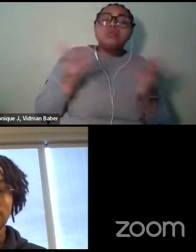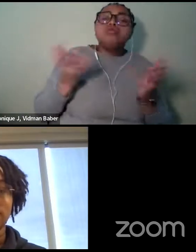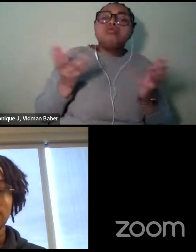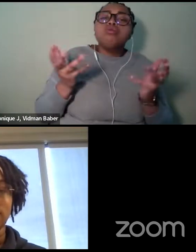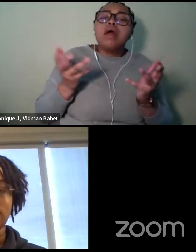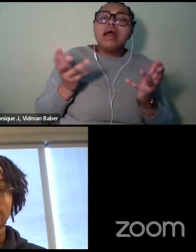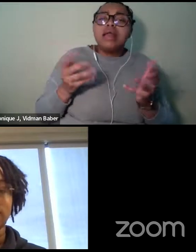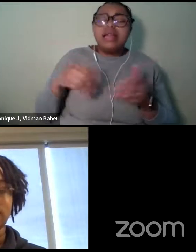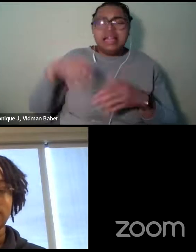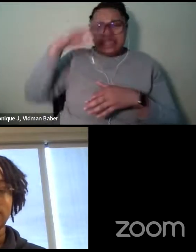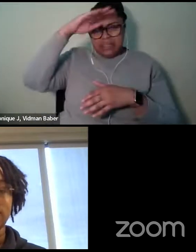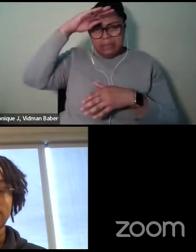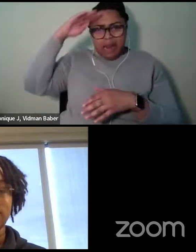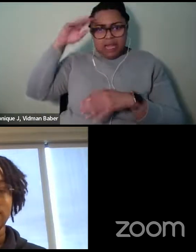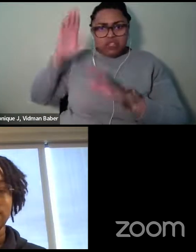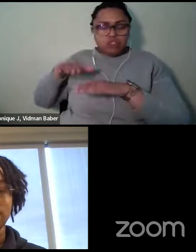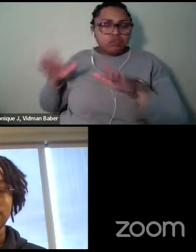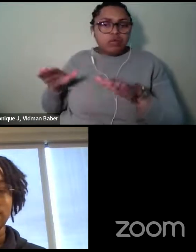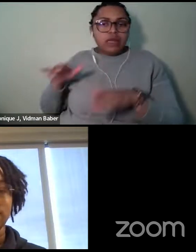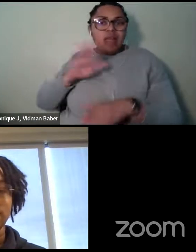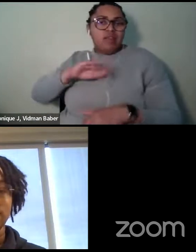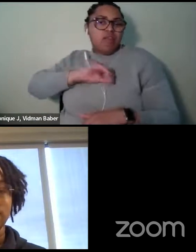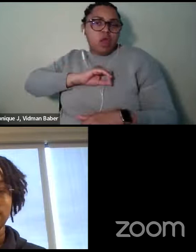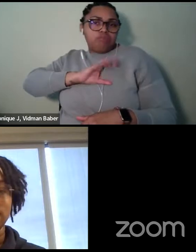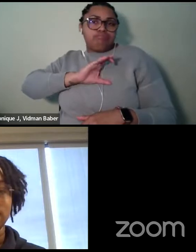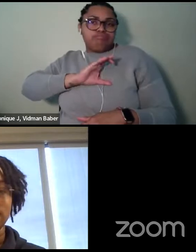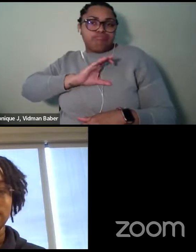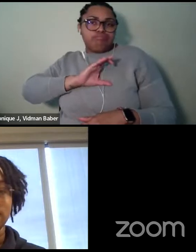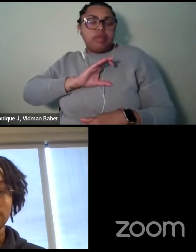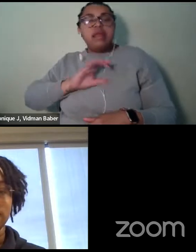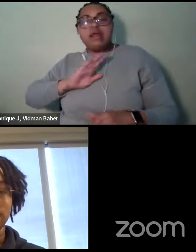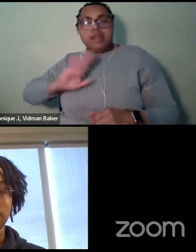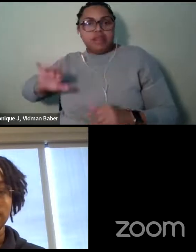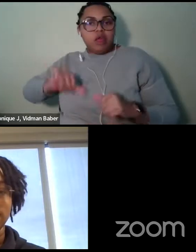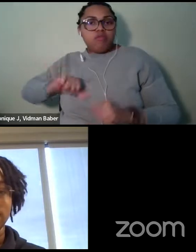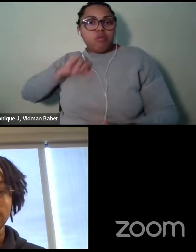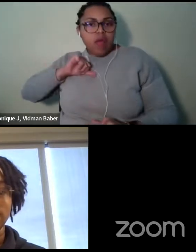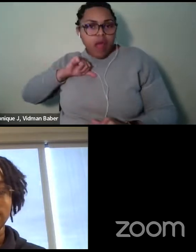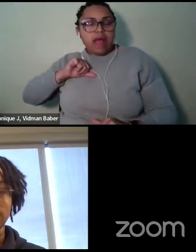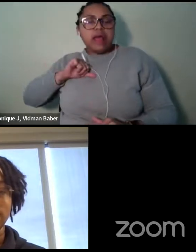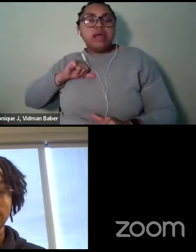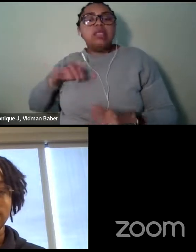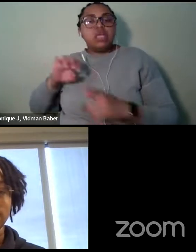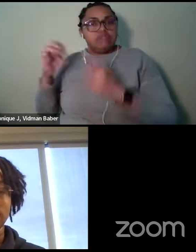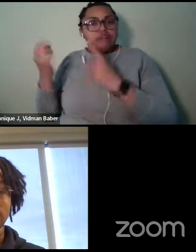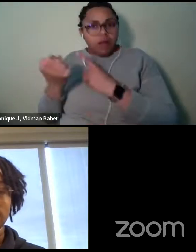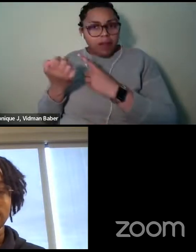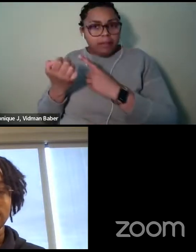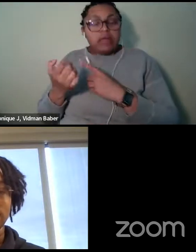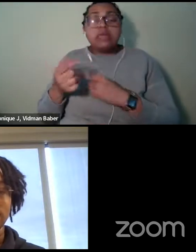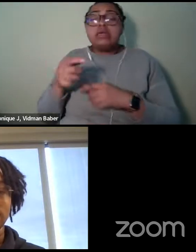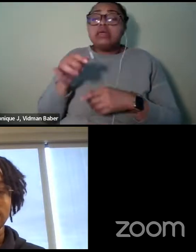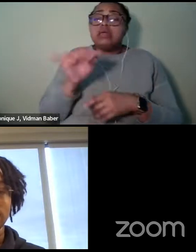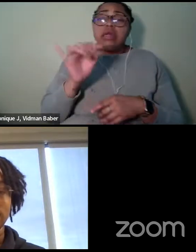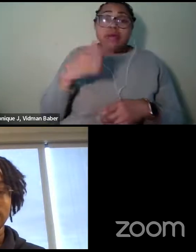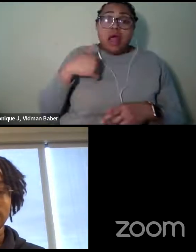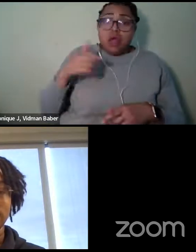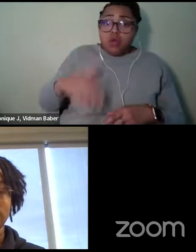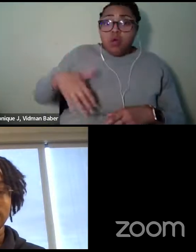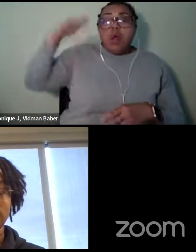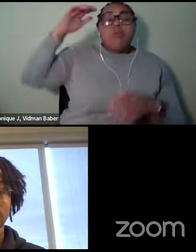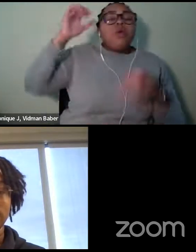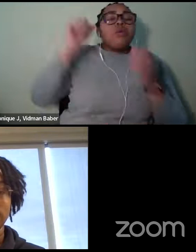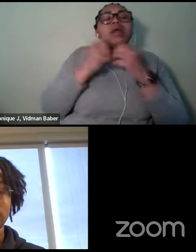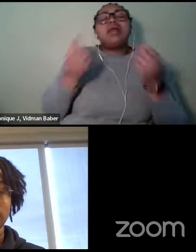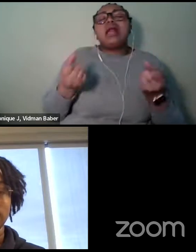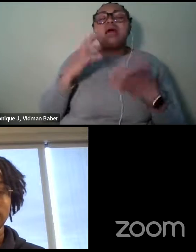-pride and of course the environment. And so, like I say, having grown up around a lot of water and loving it